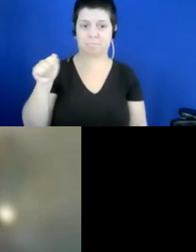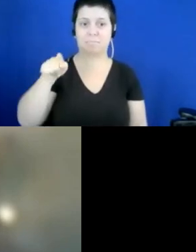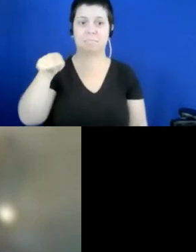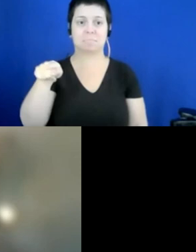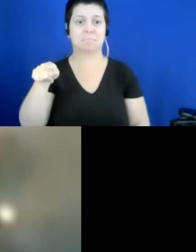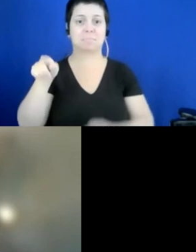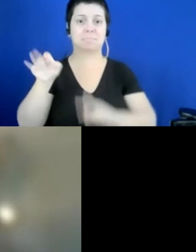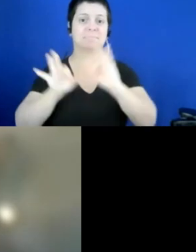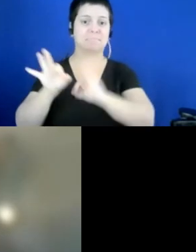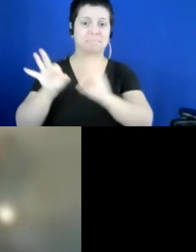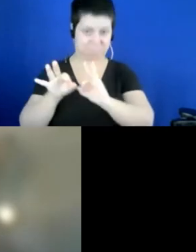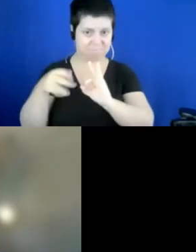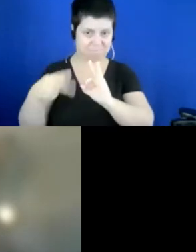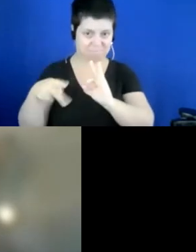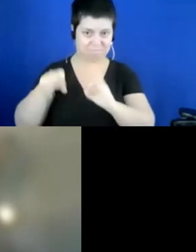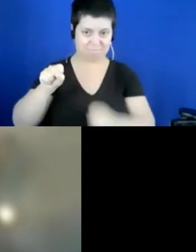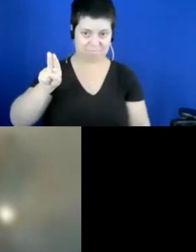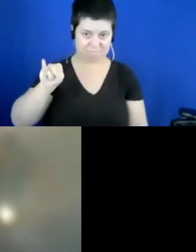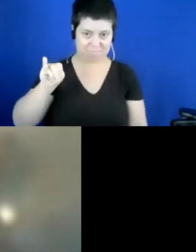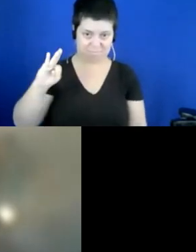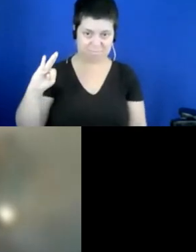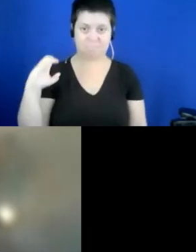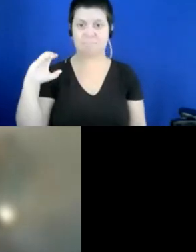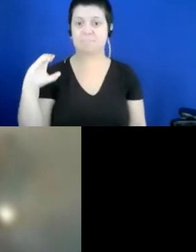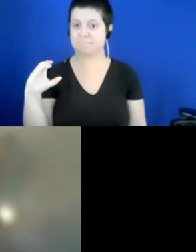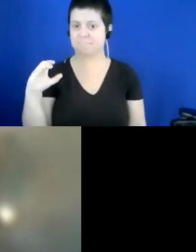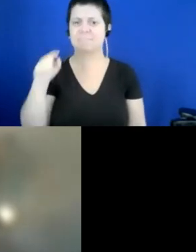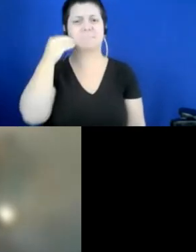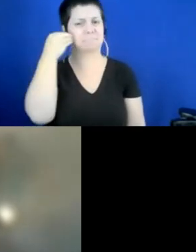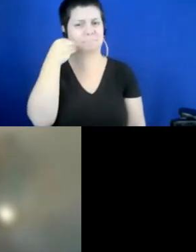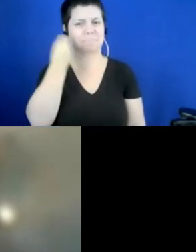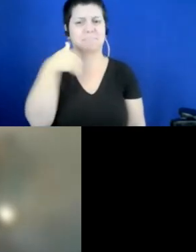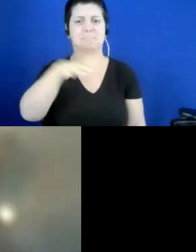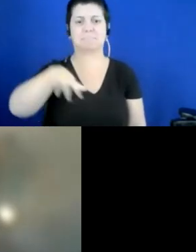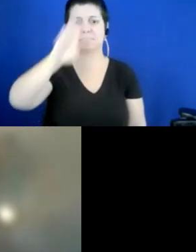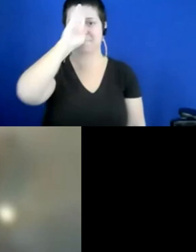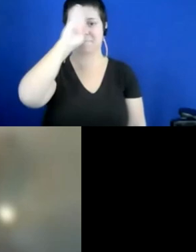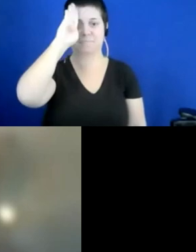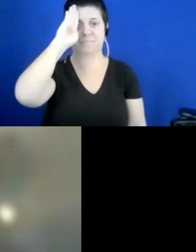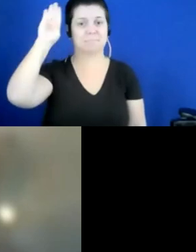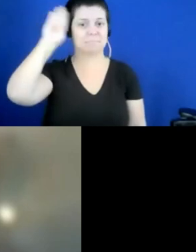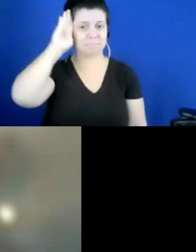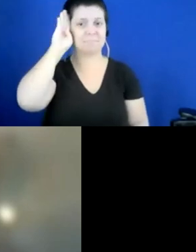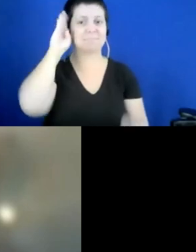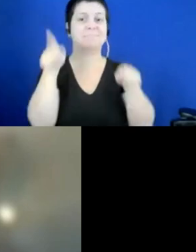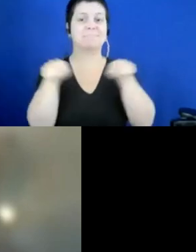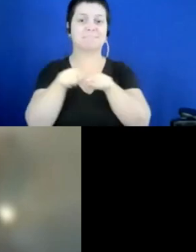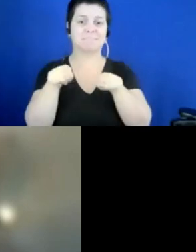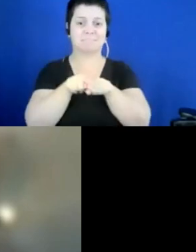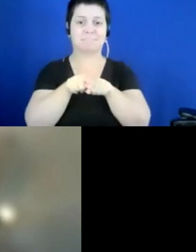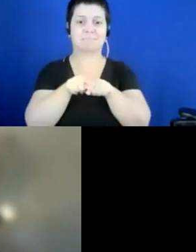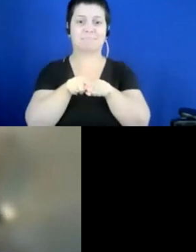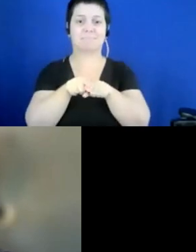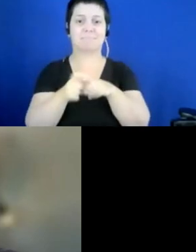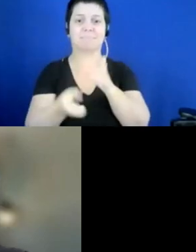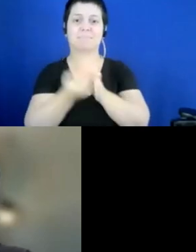experience working with academia and also producing braillers and different kind of